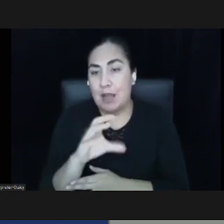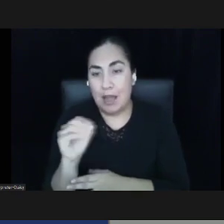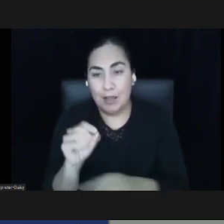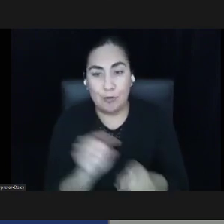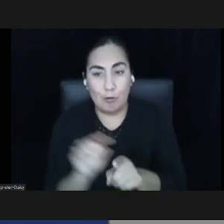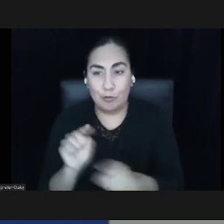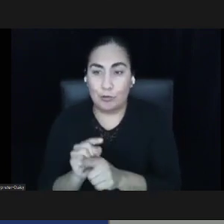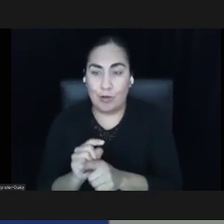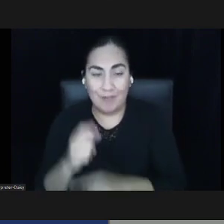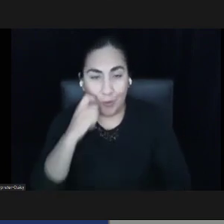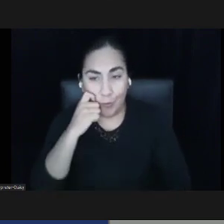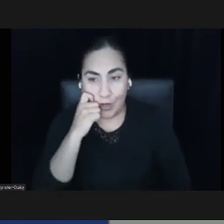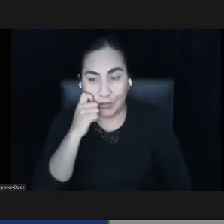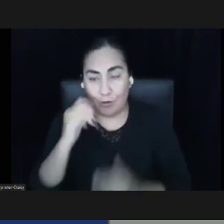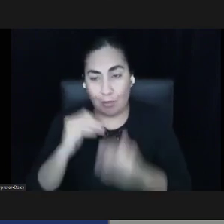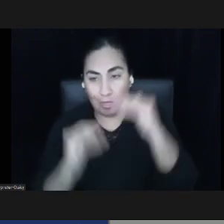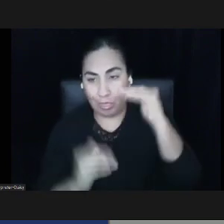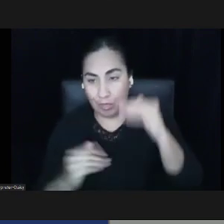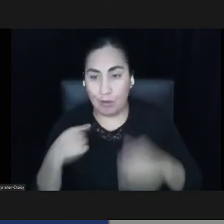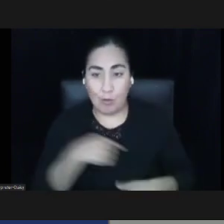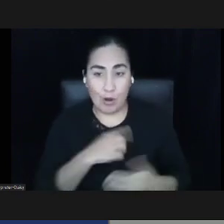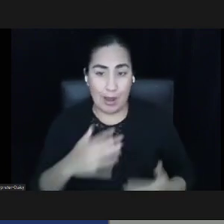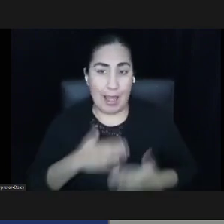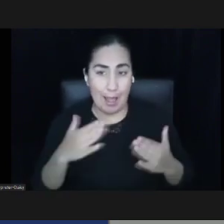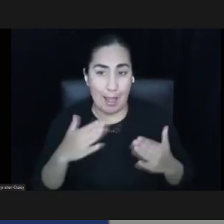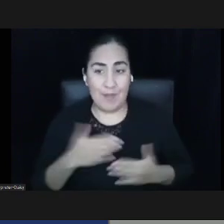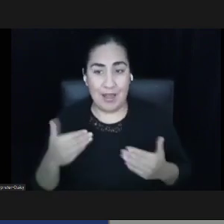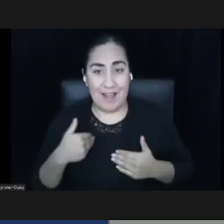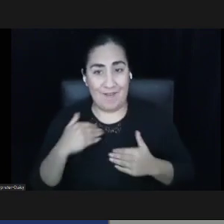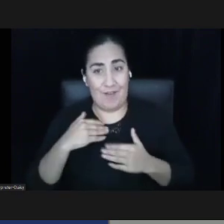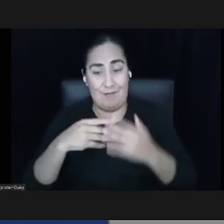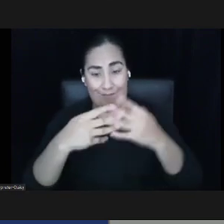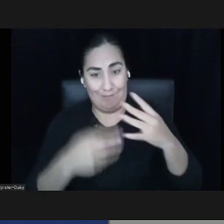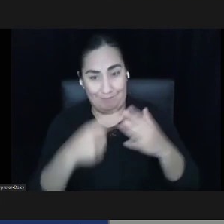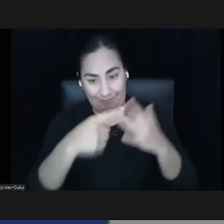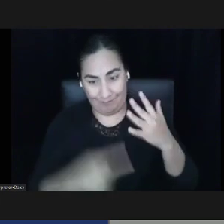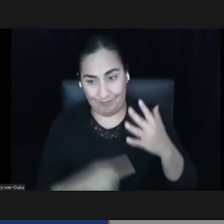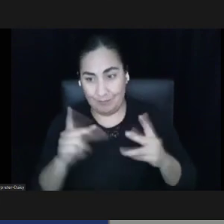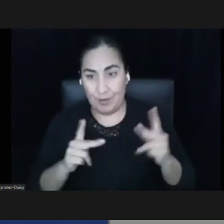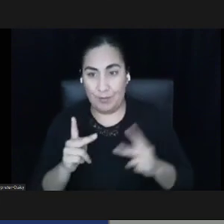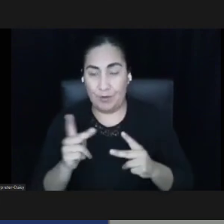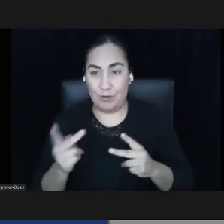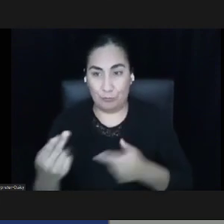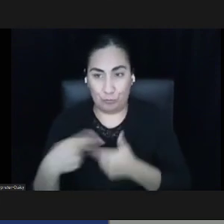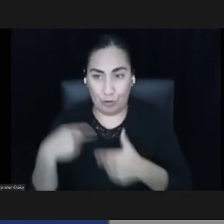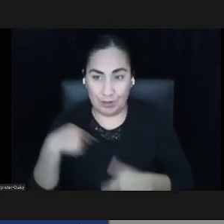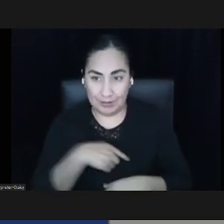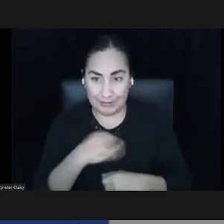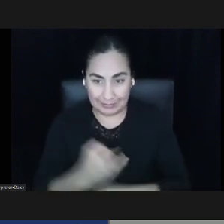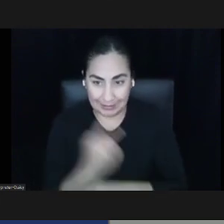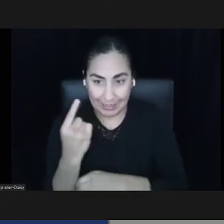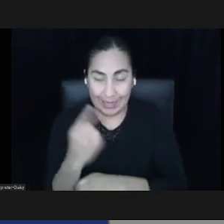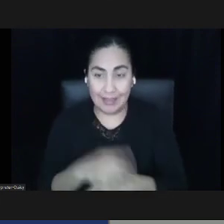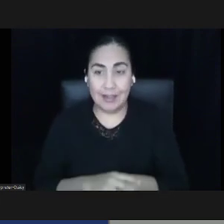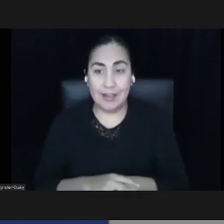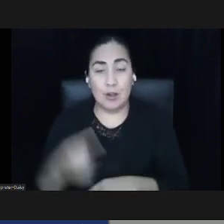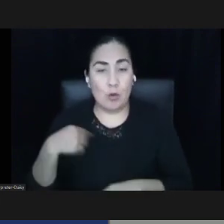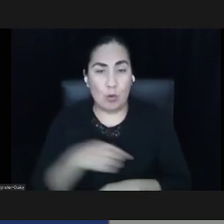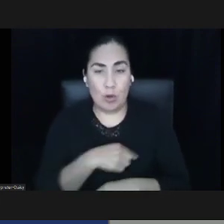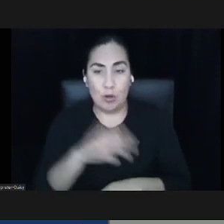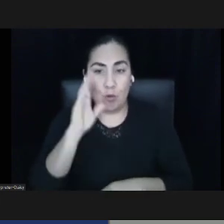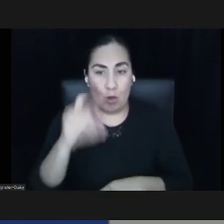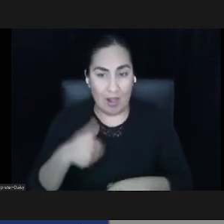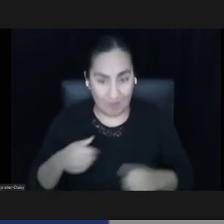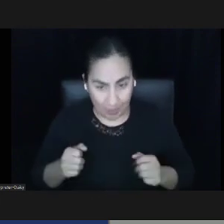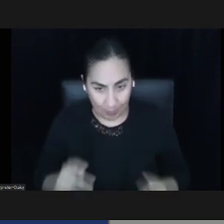We are glad to have all of these presenters joining us today. At the beginning of the presentation, there will be an opportunity for you to submit your responses